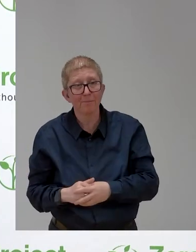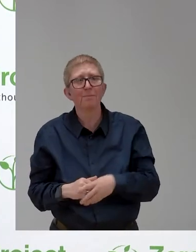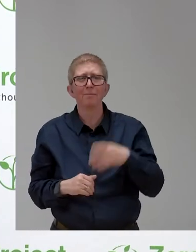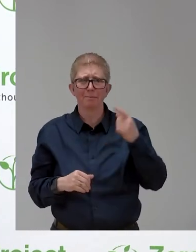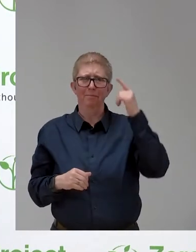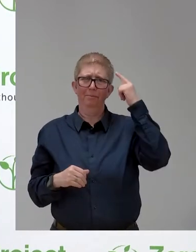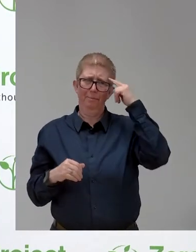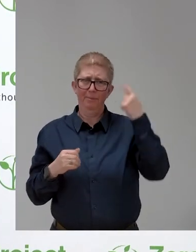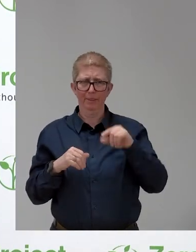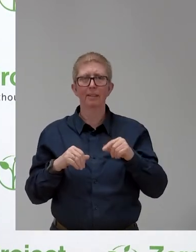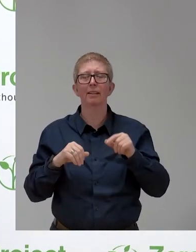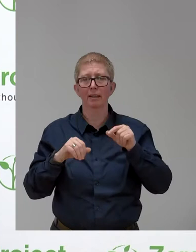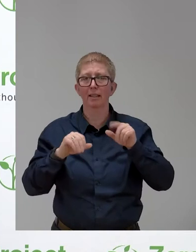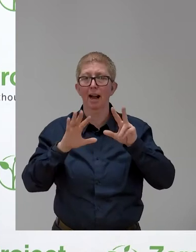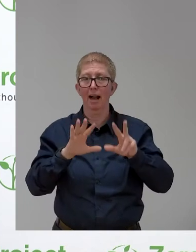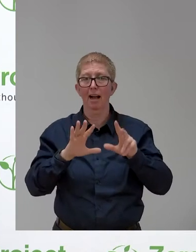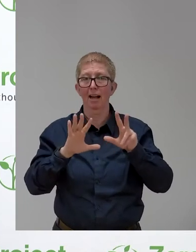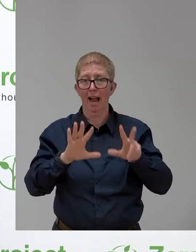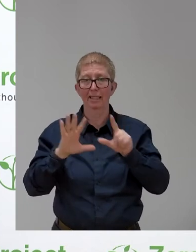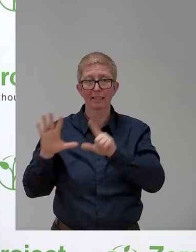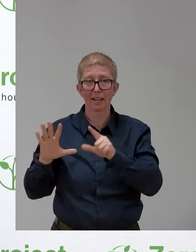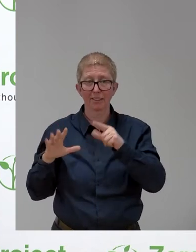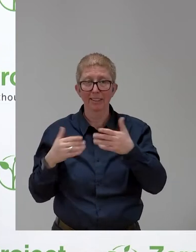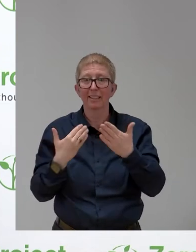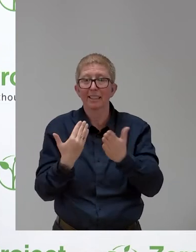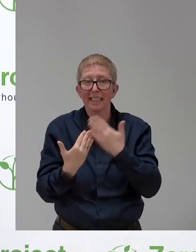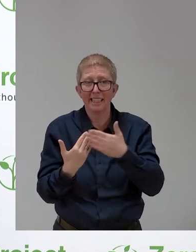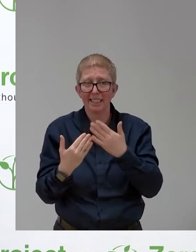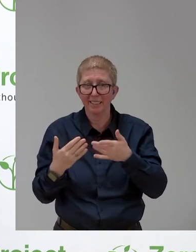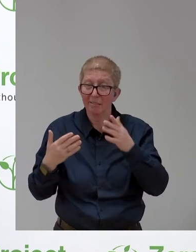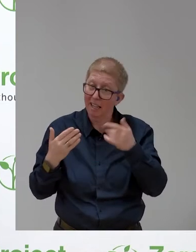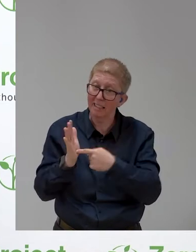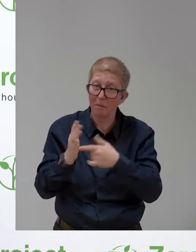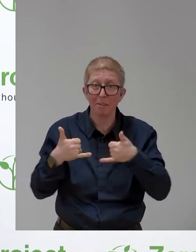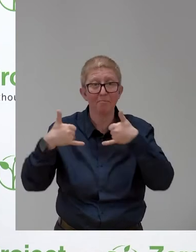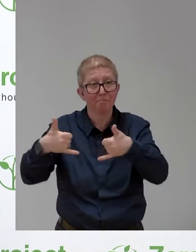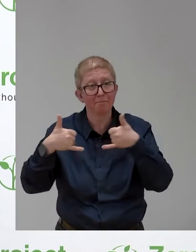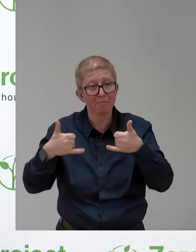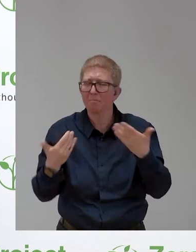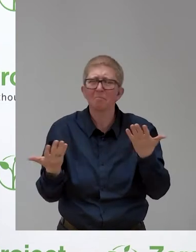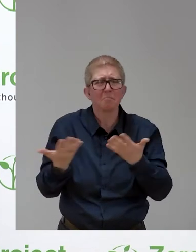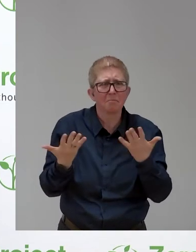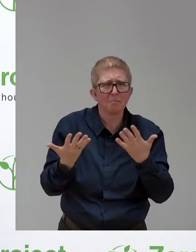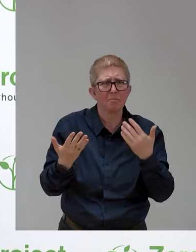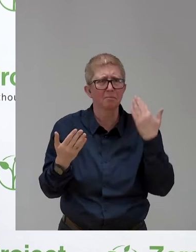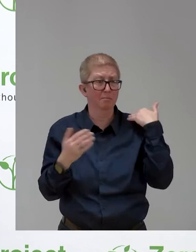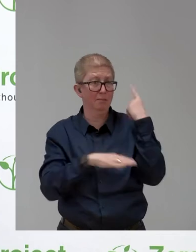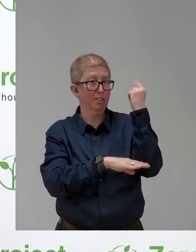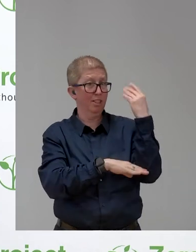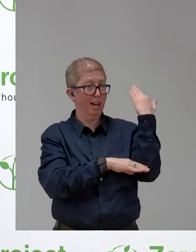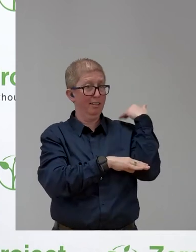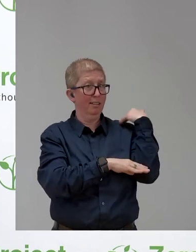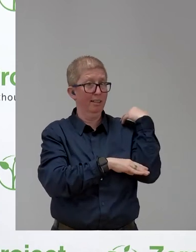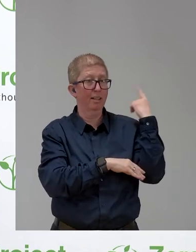practices and innovative policies, and this process concludes a journey which started in late spring of last year.